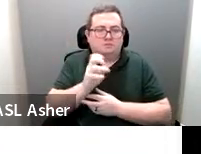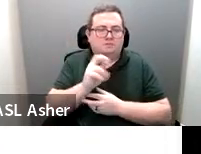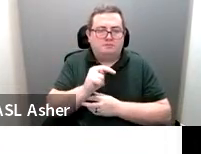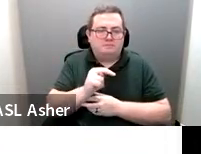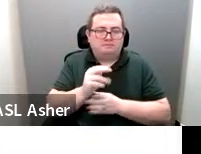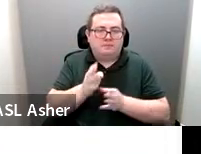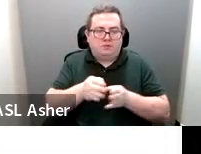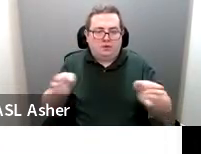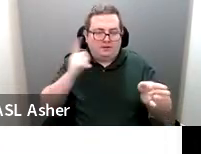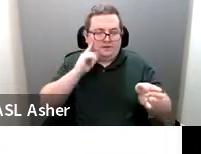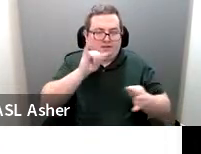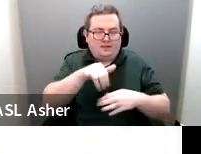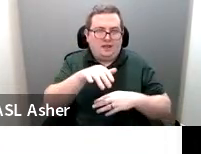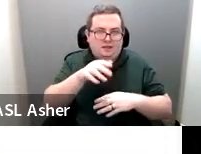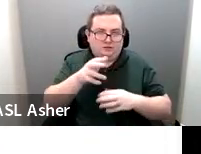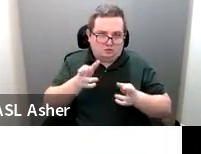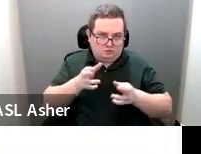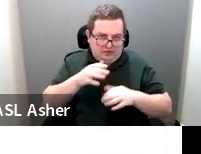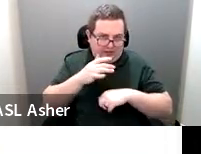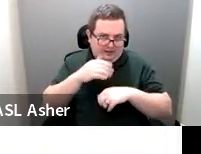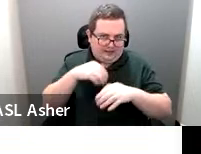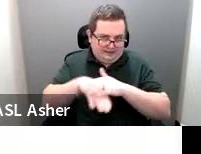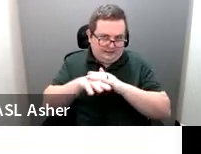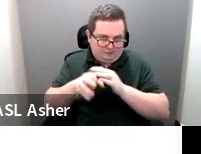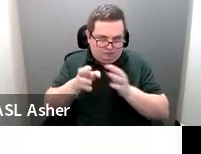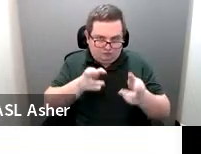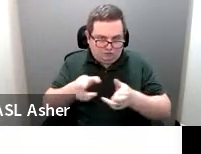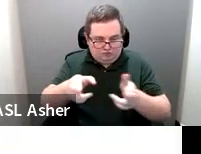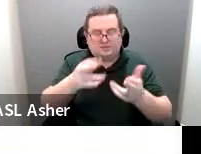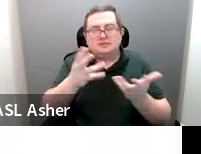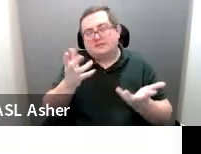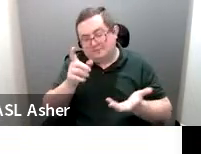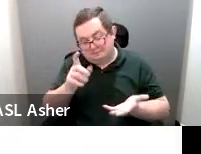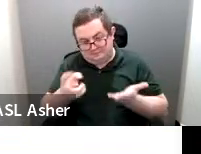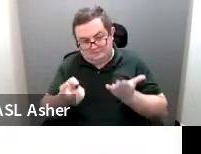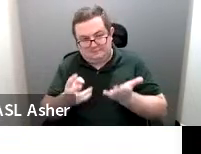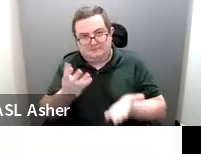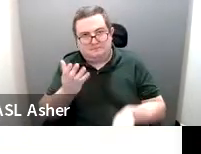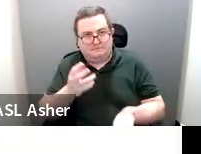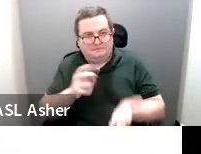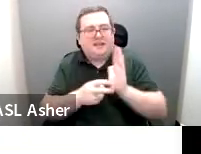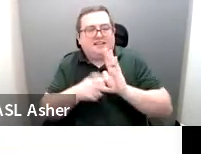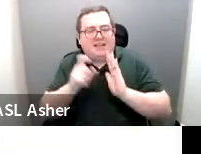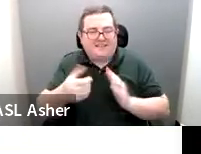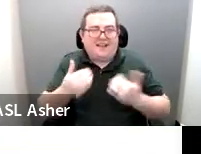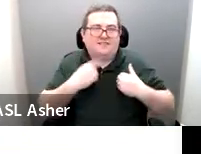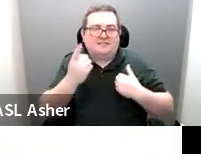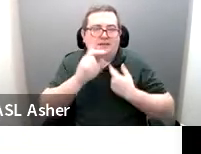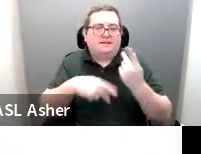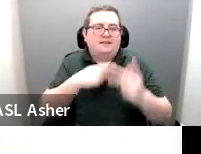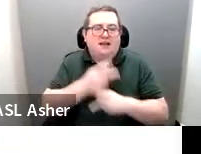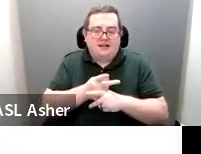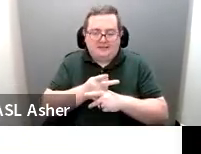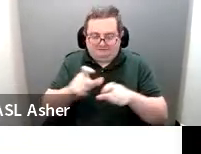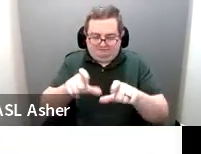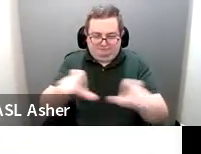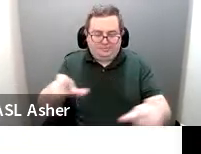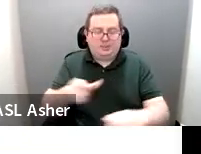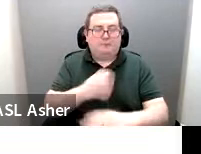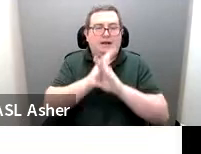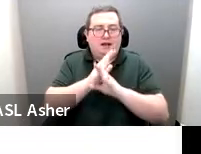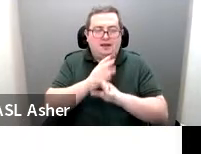route. So you're usually going to want to have some sort of barrier that prevents a vehicle from pulling so far forward